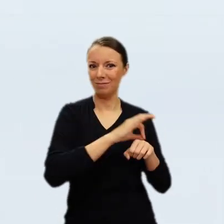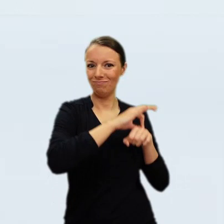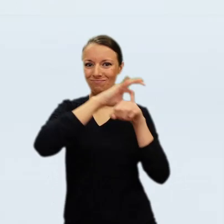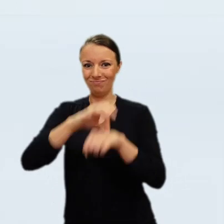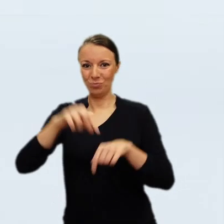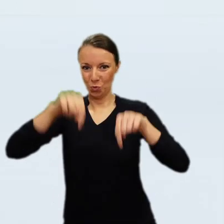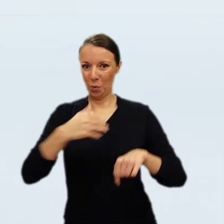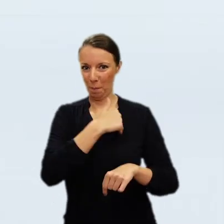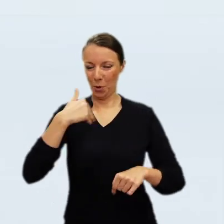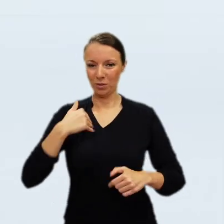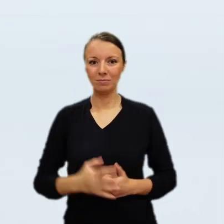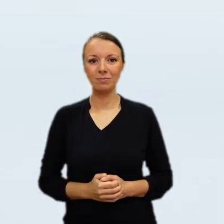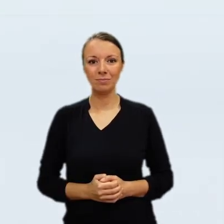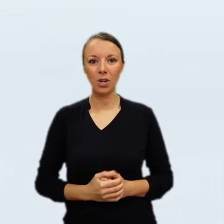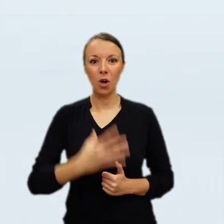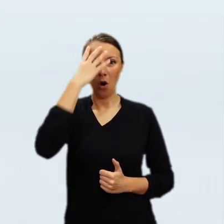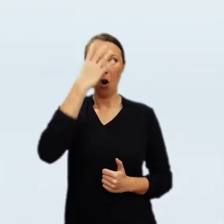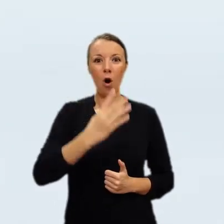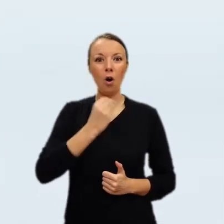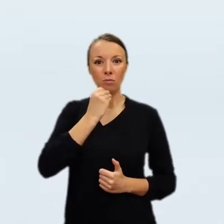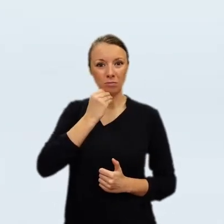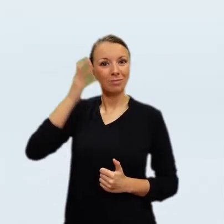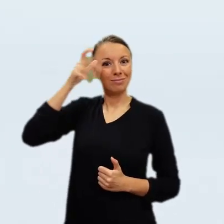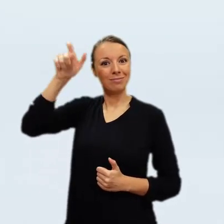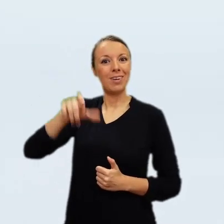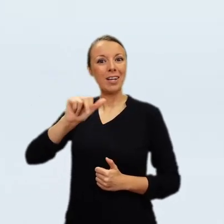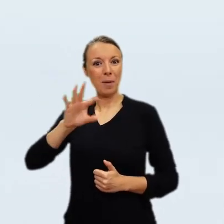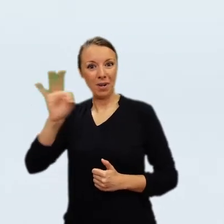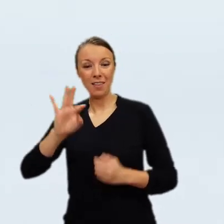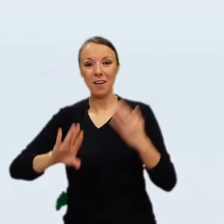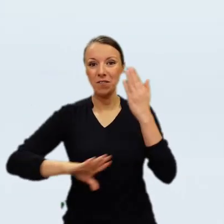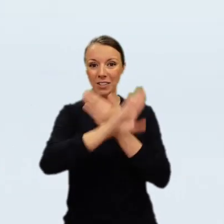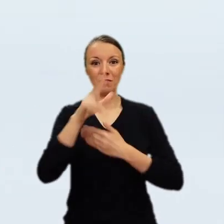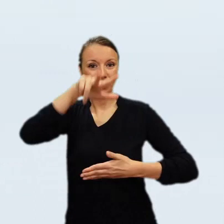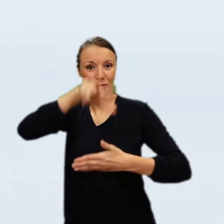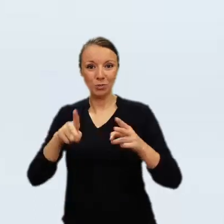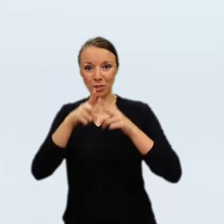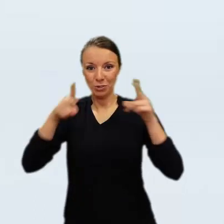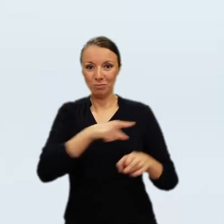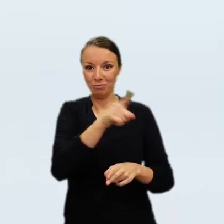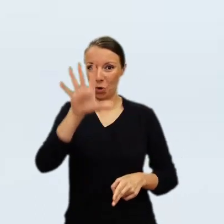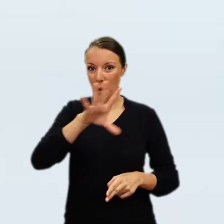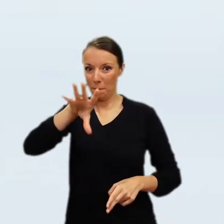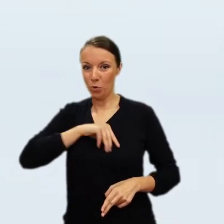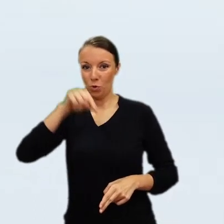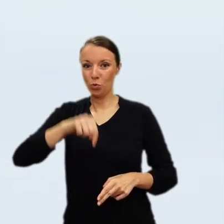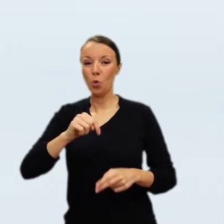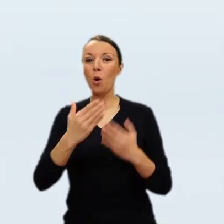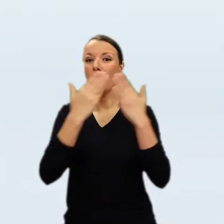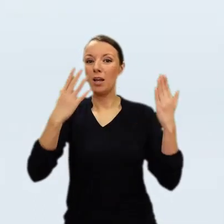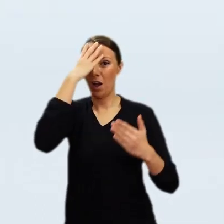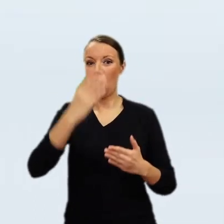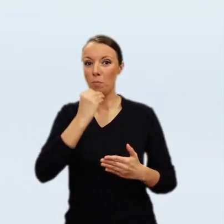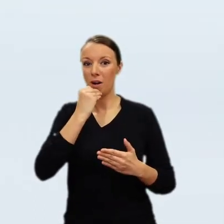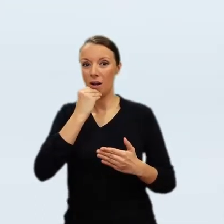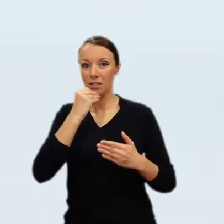The painting by Rembrandt is now on view for the next three months here in the picture gallery on the Palace of the Isle at Royal